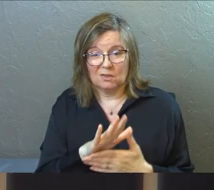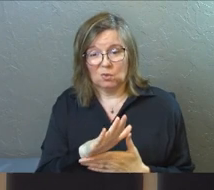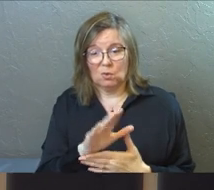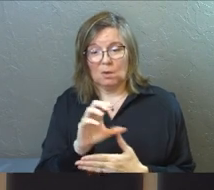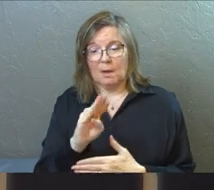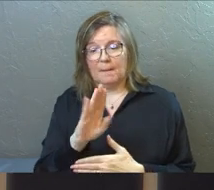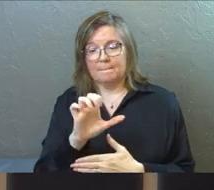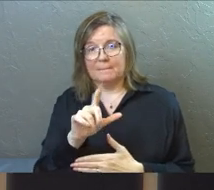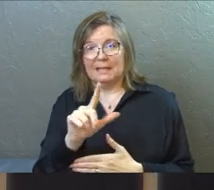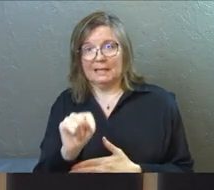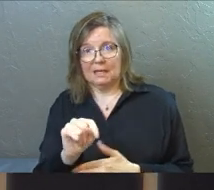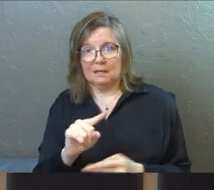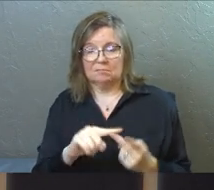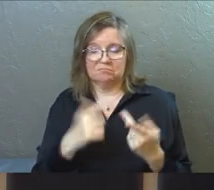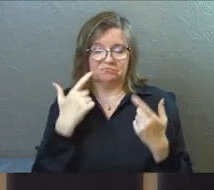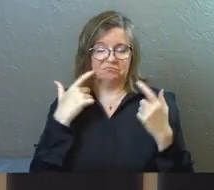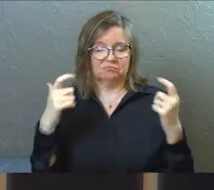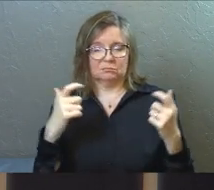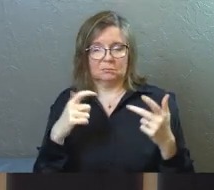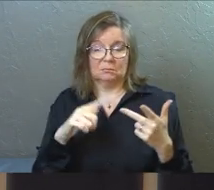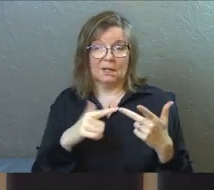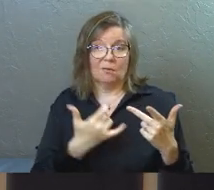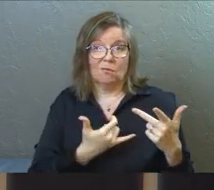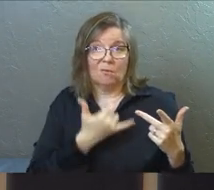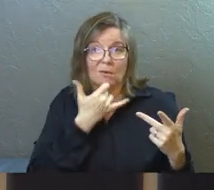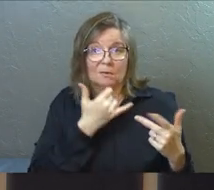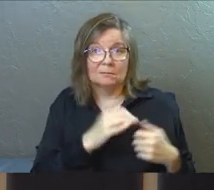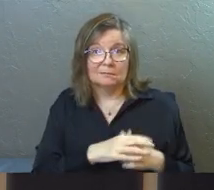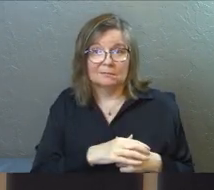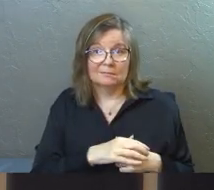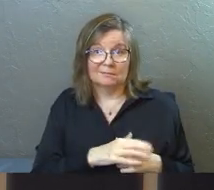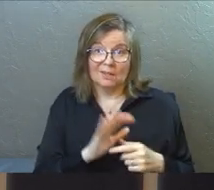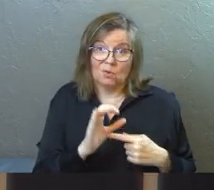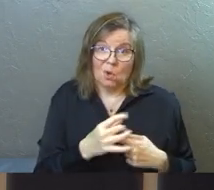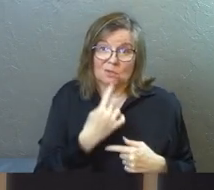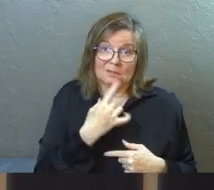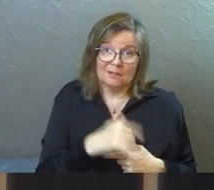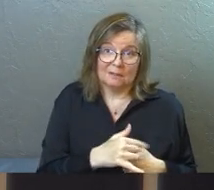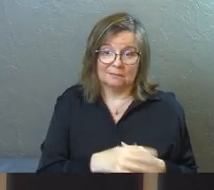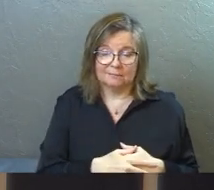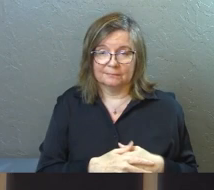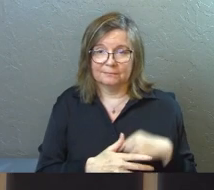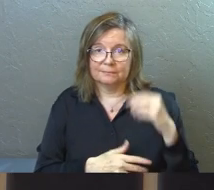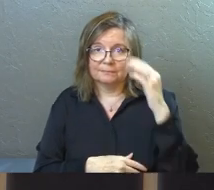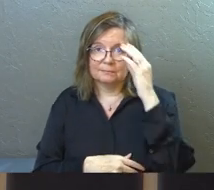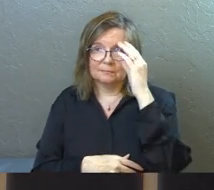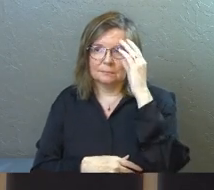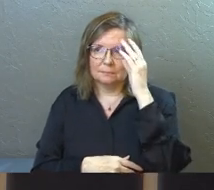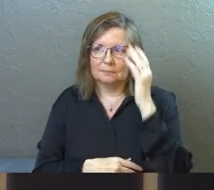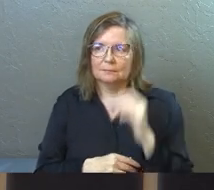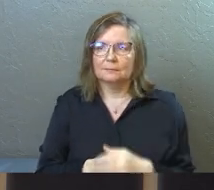conceited, and you're wrong. Let's call it out. Let's say what it is.